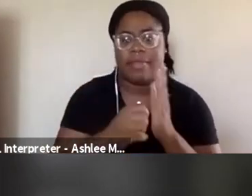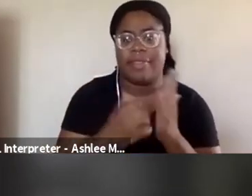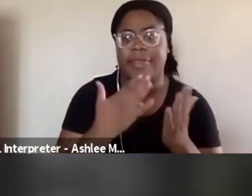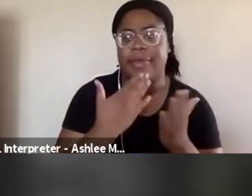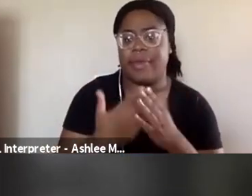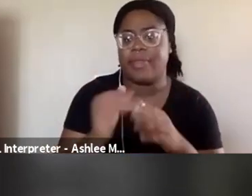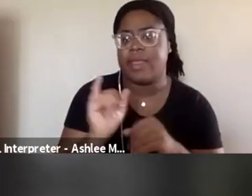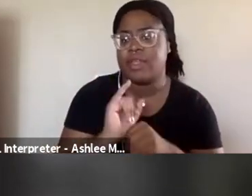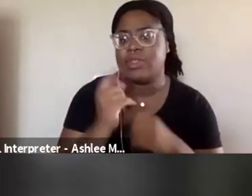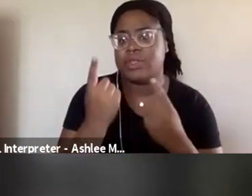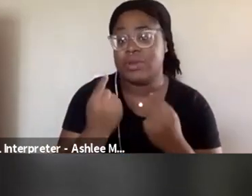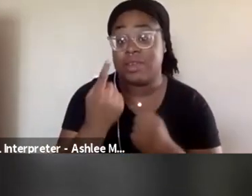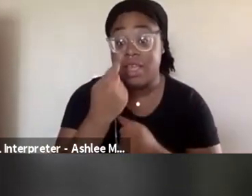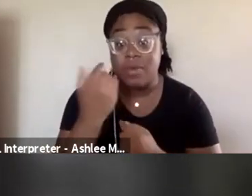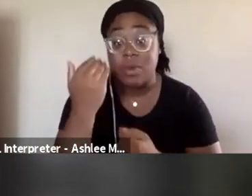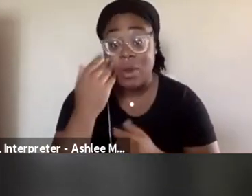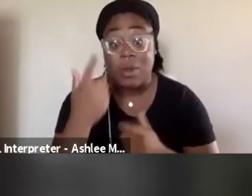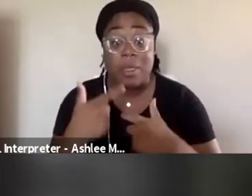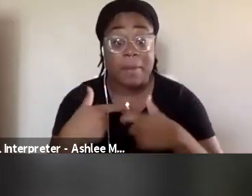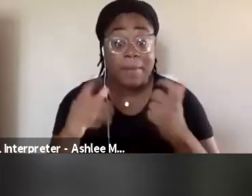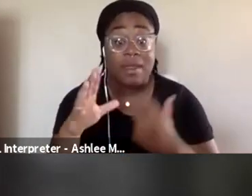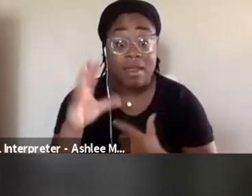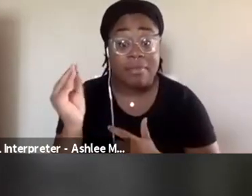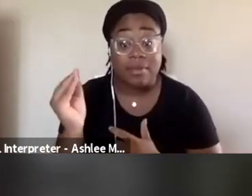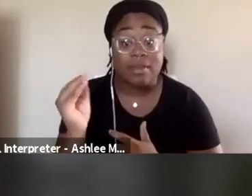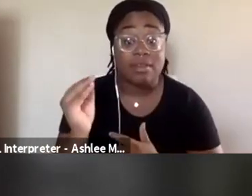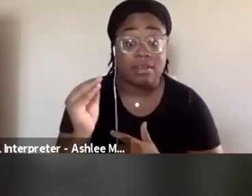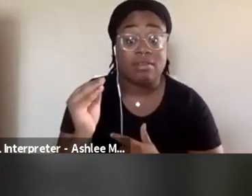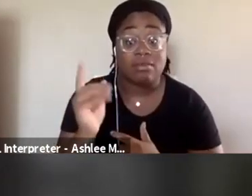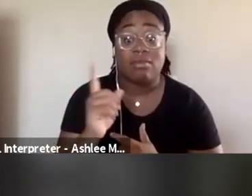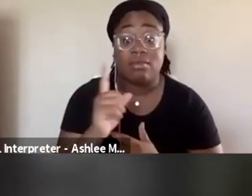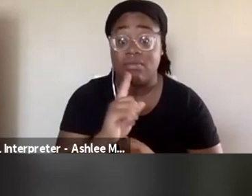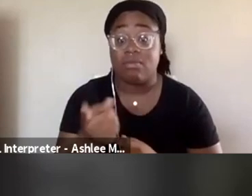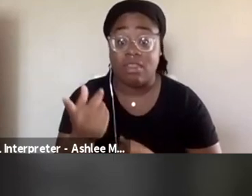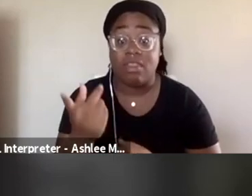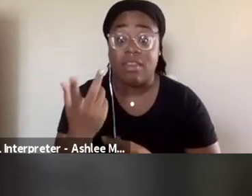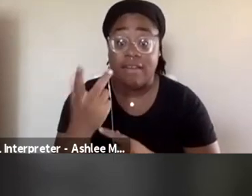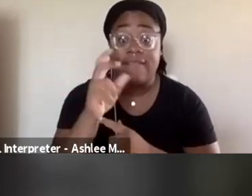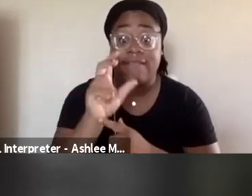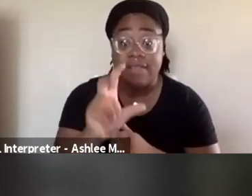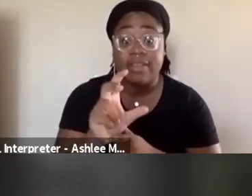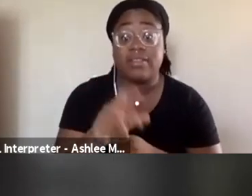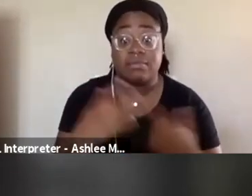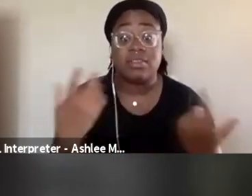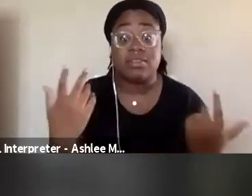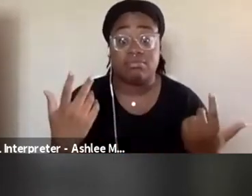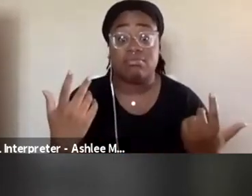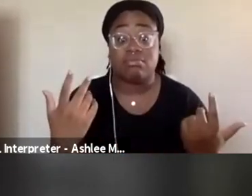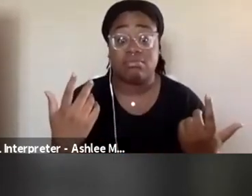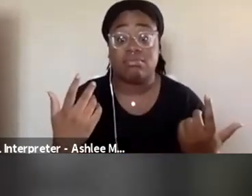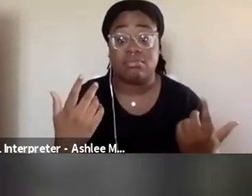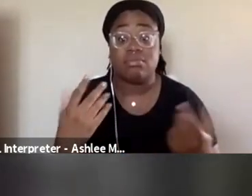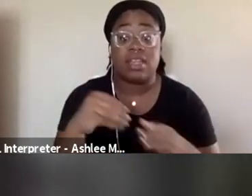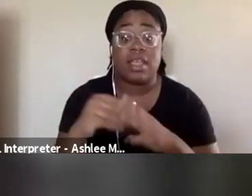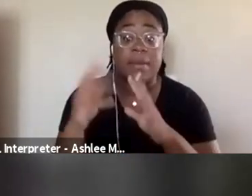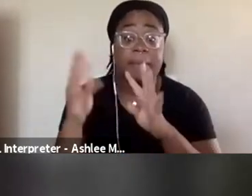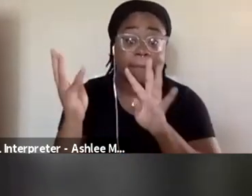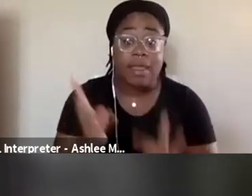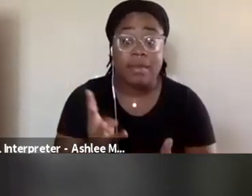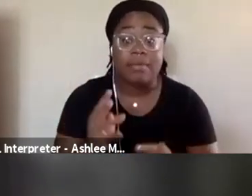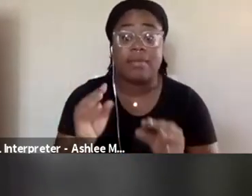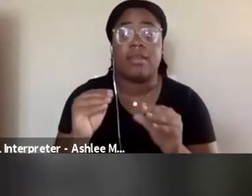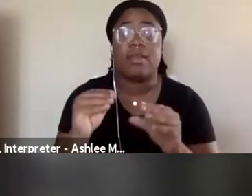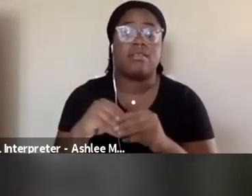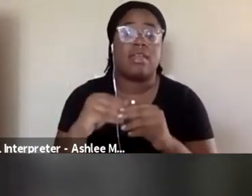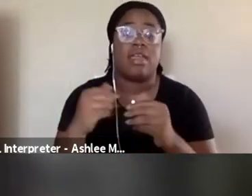that a lot of the big companies are making investments, as Kishana said, in pipeline, in game